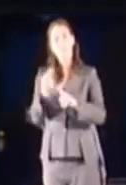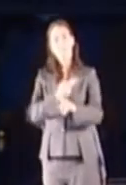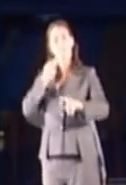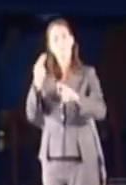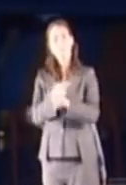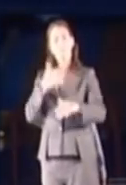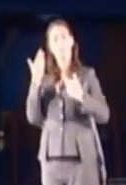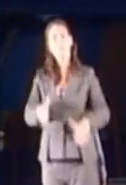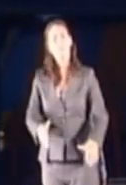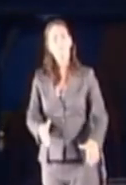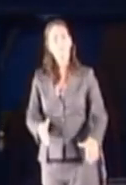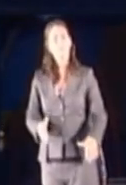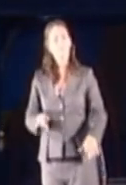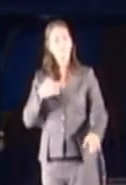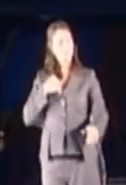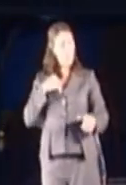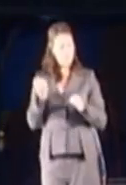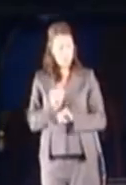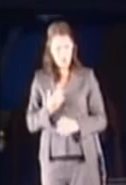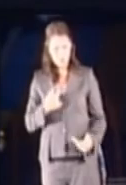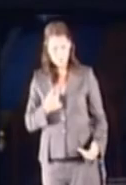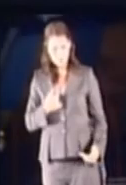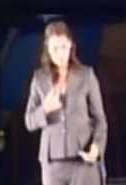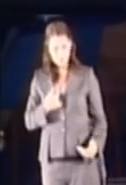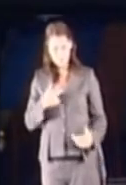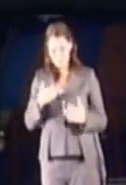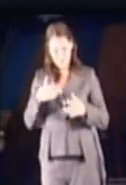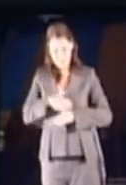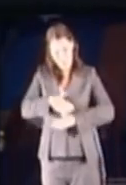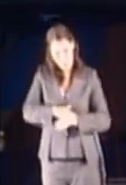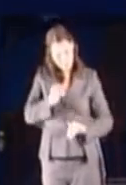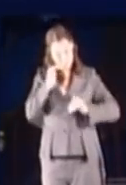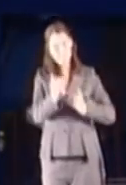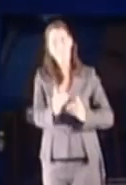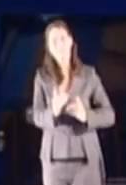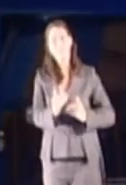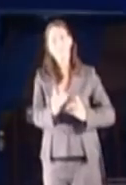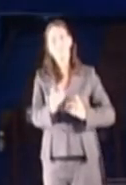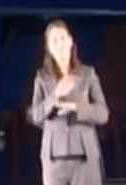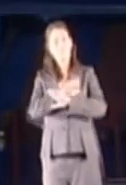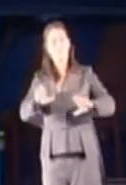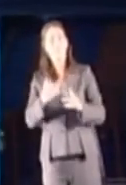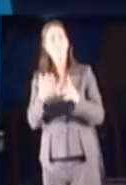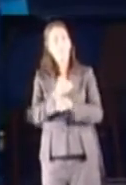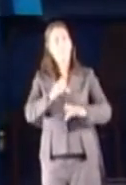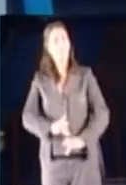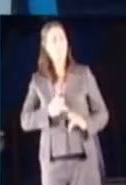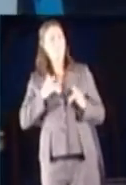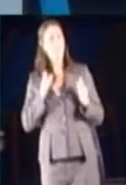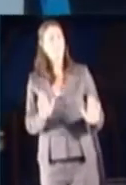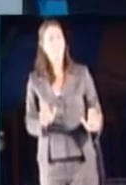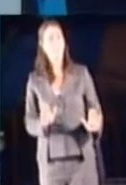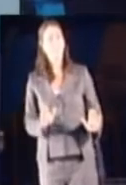Thank you, I've done my sentence. No battle feels.